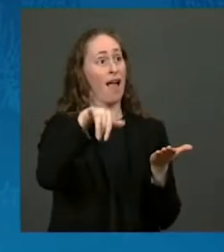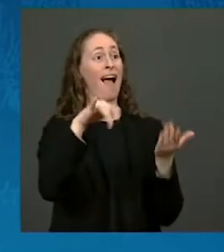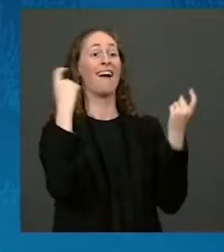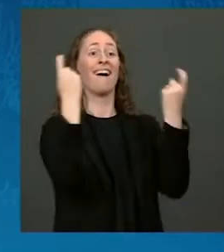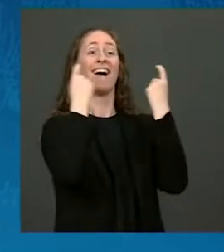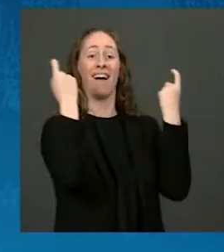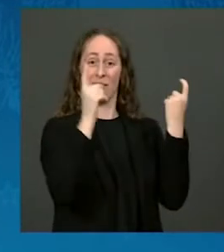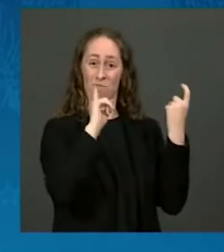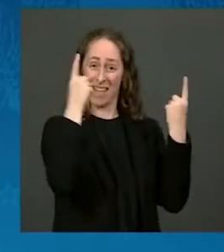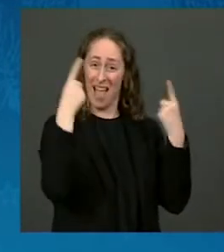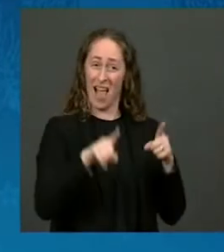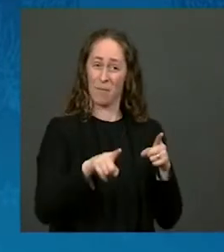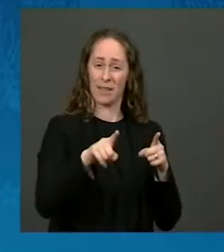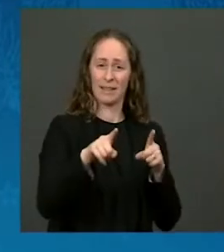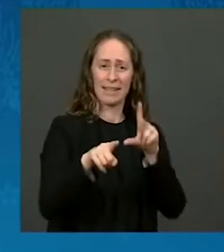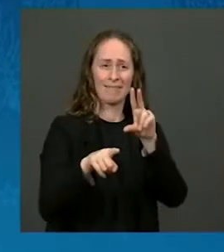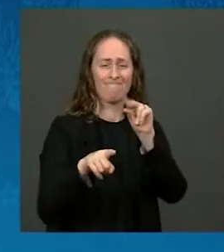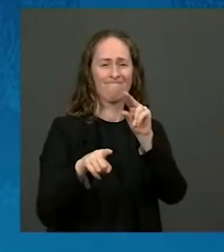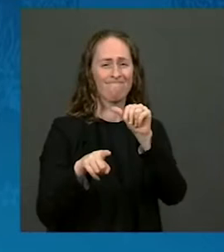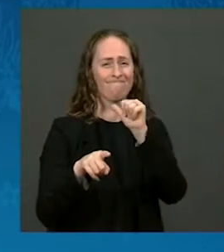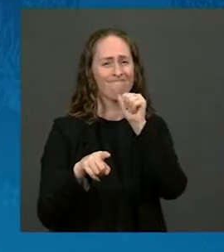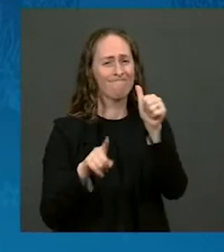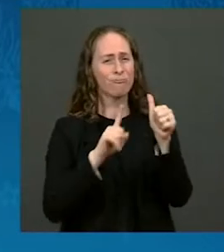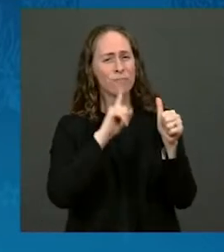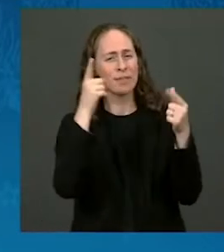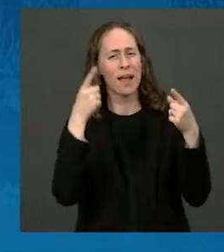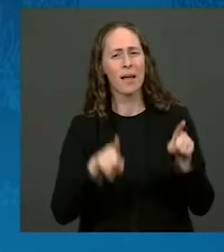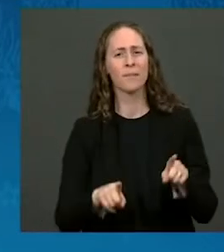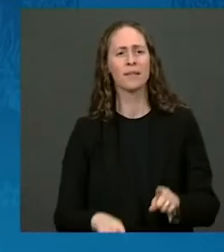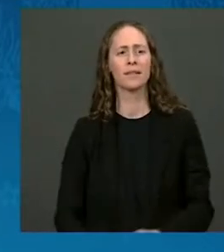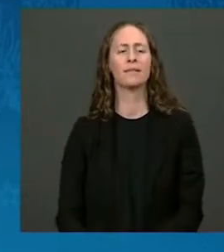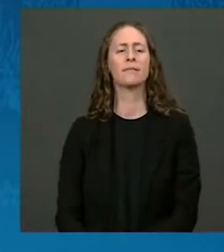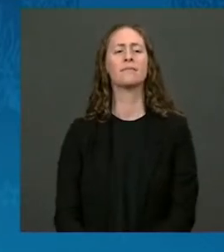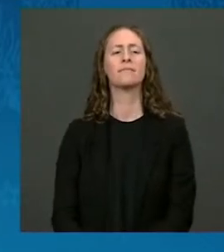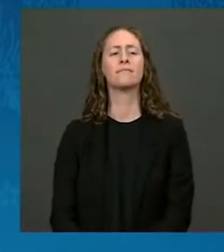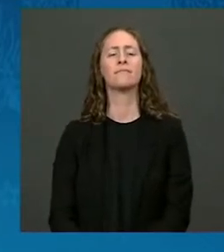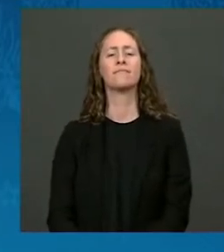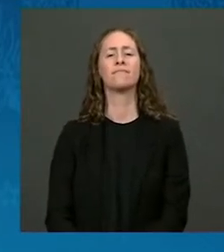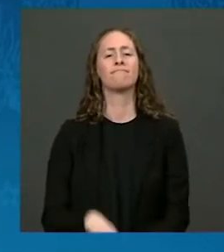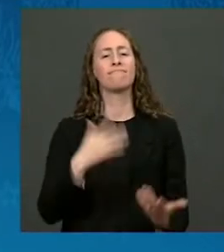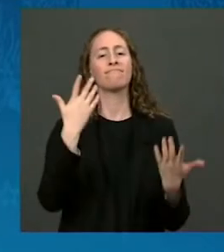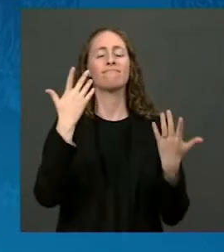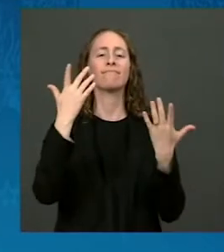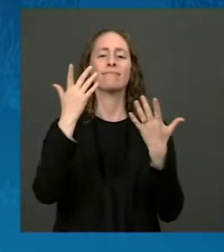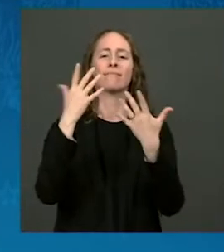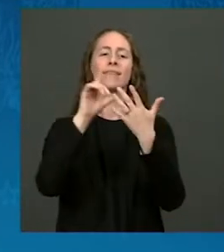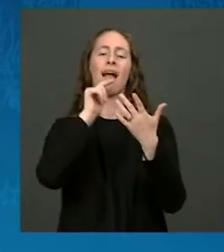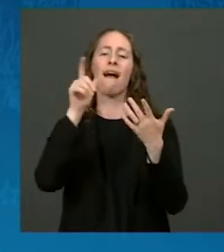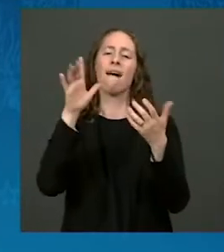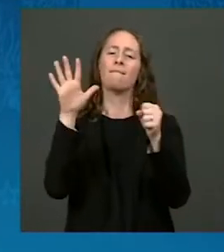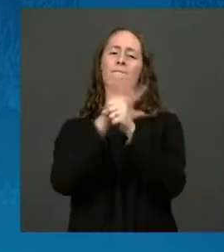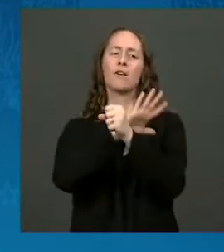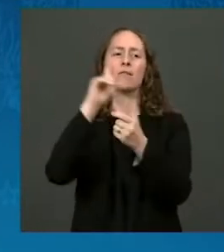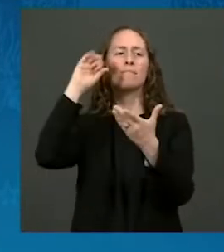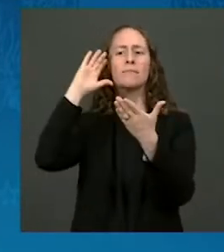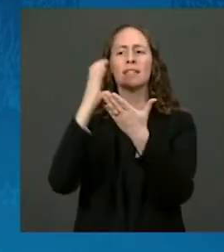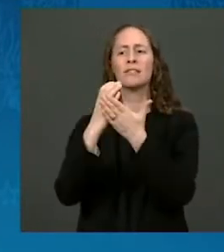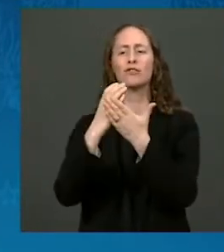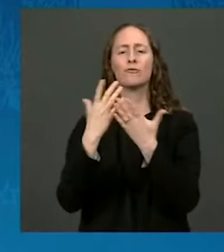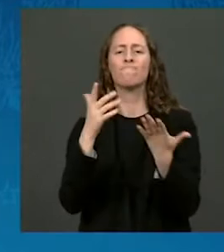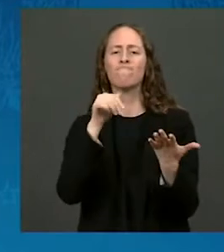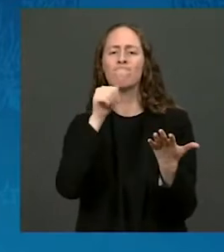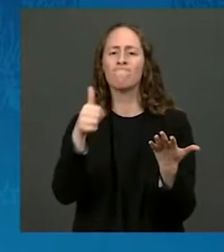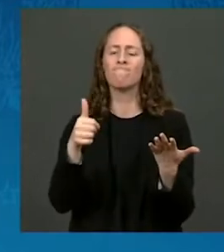That has never been the whole story. Those explorers ushered in a wave of